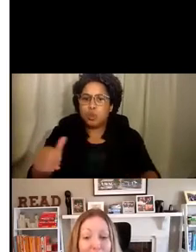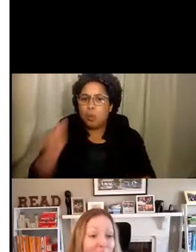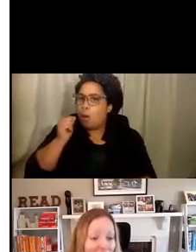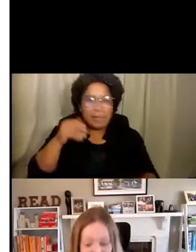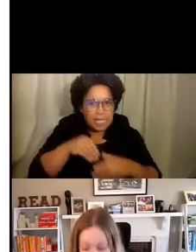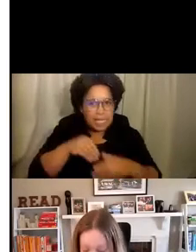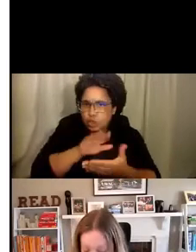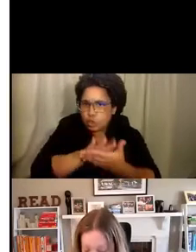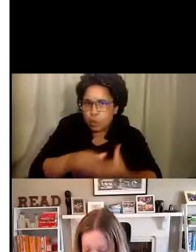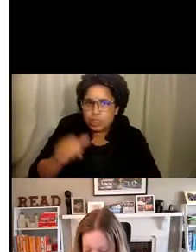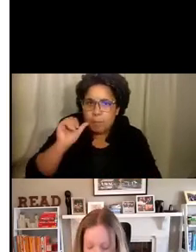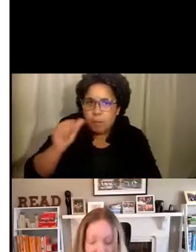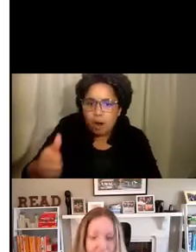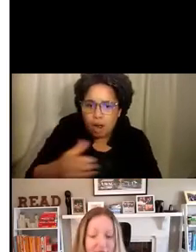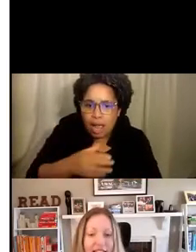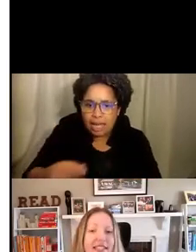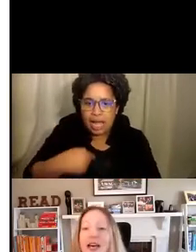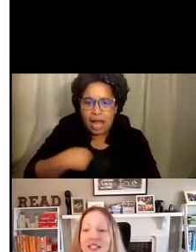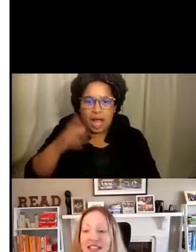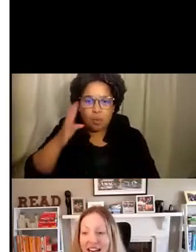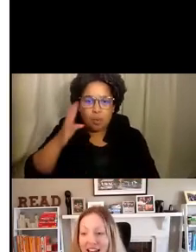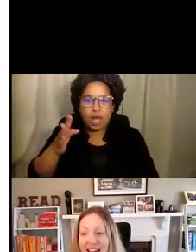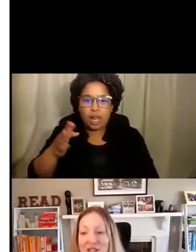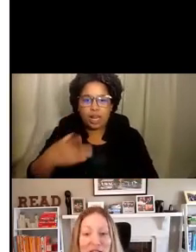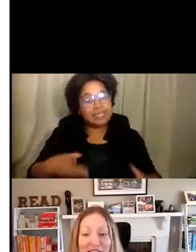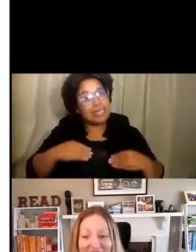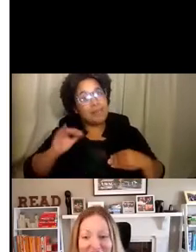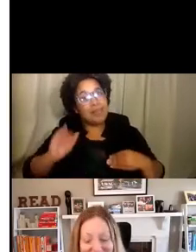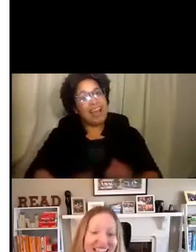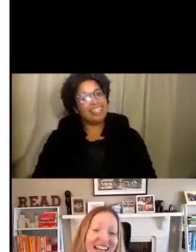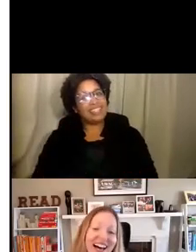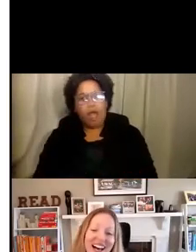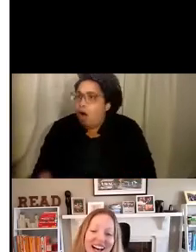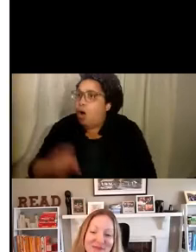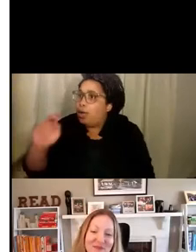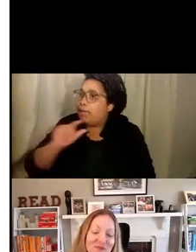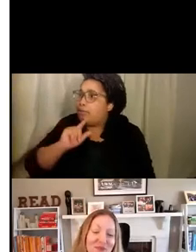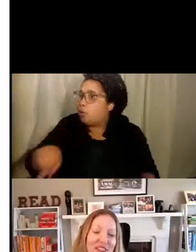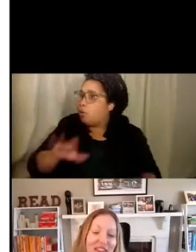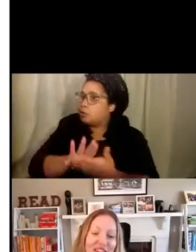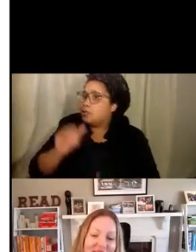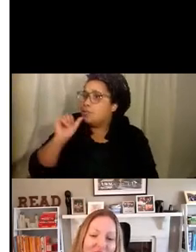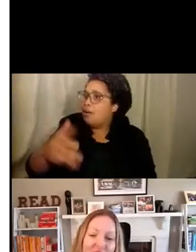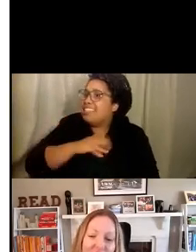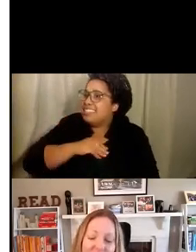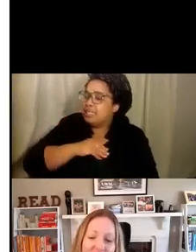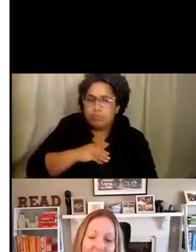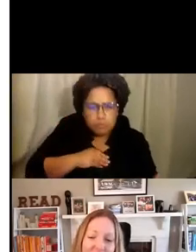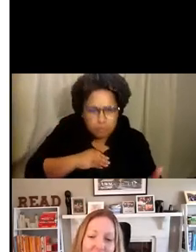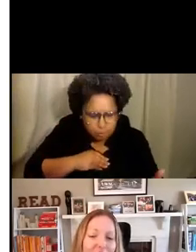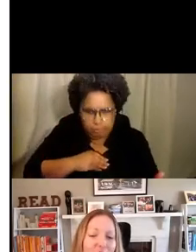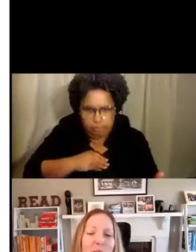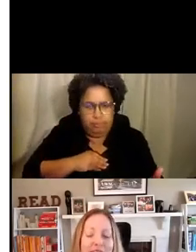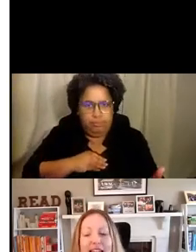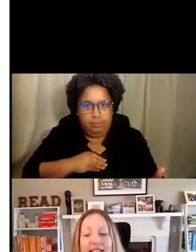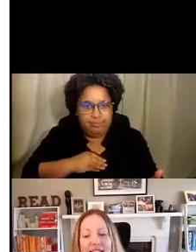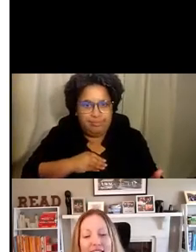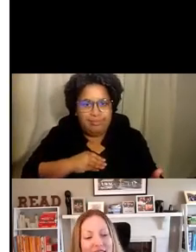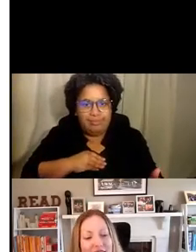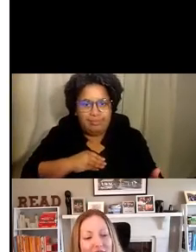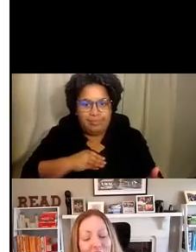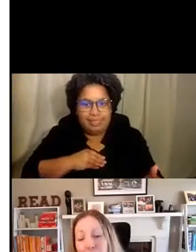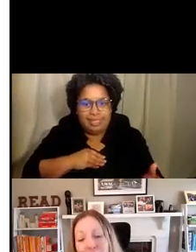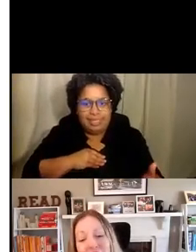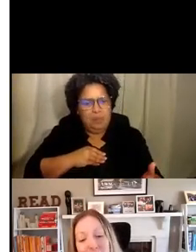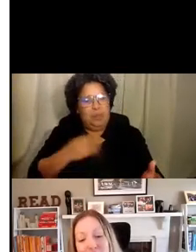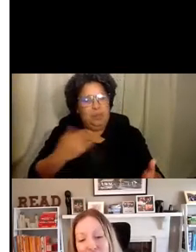school tomorrow, and I will just accept that as a reality. These are underpinnings